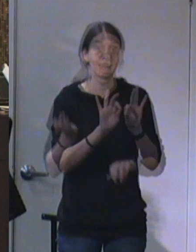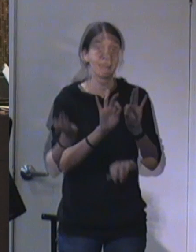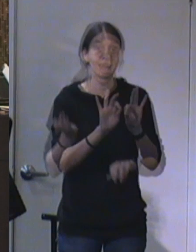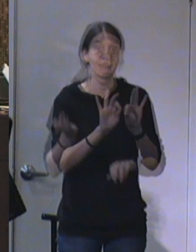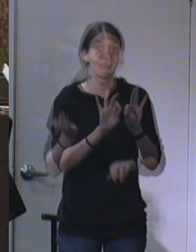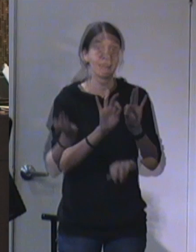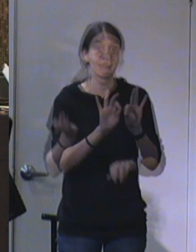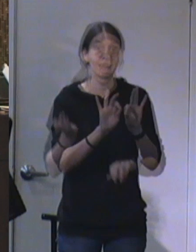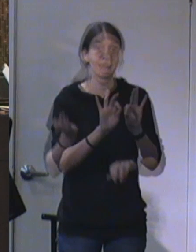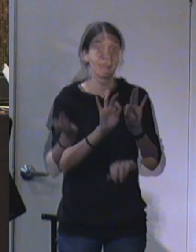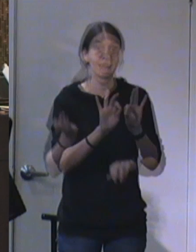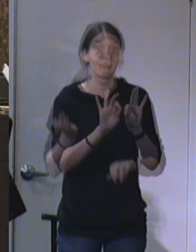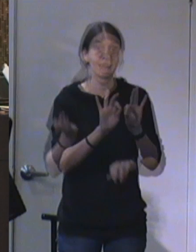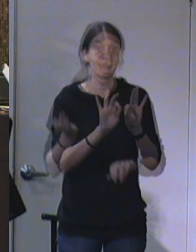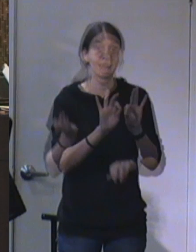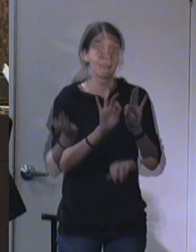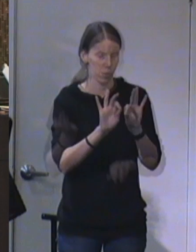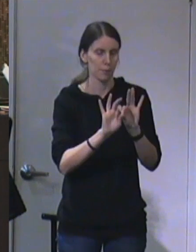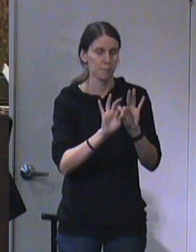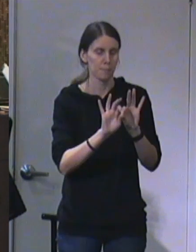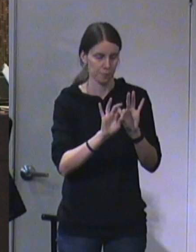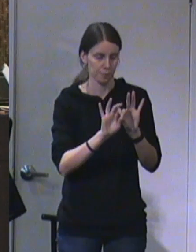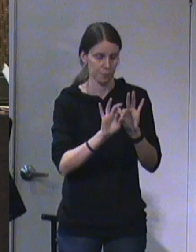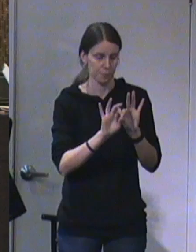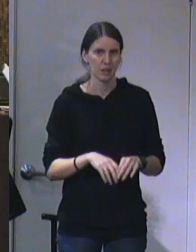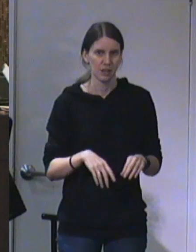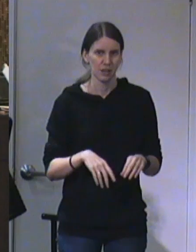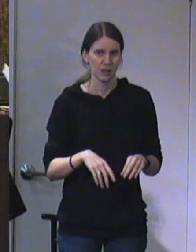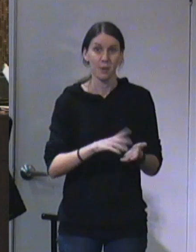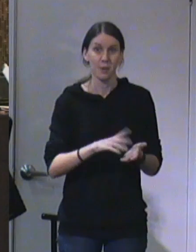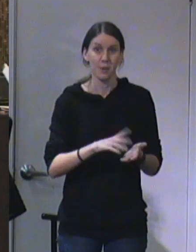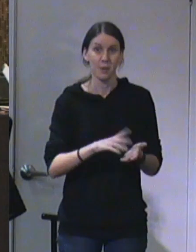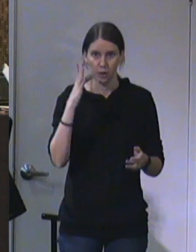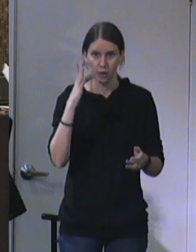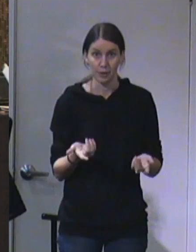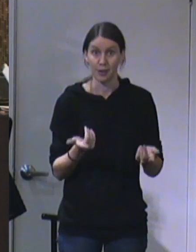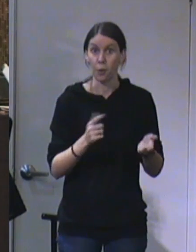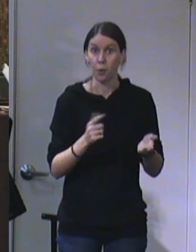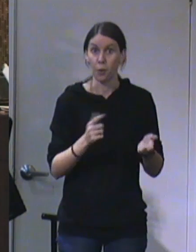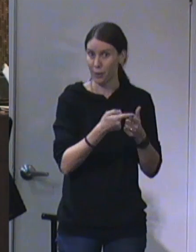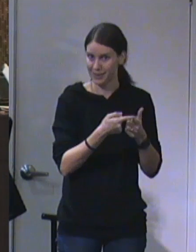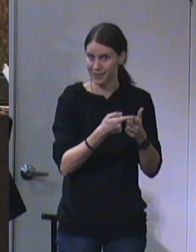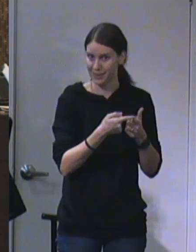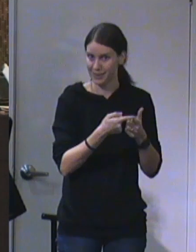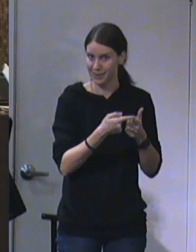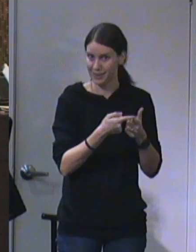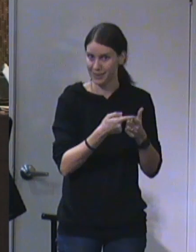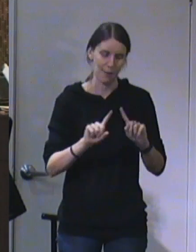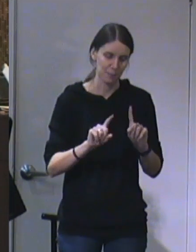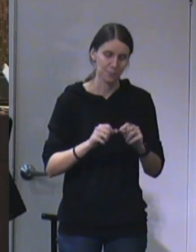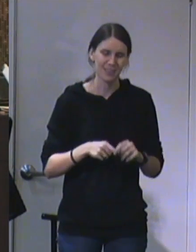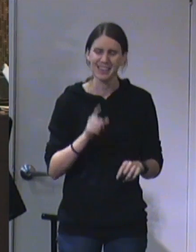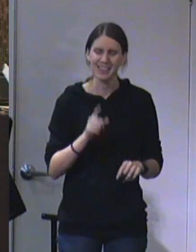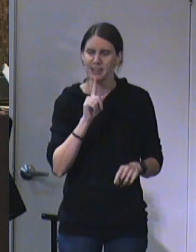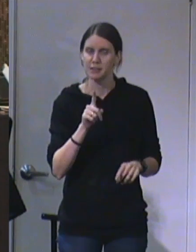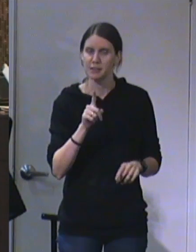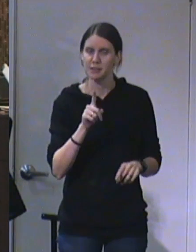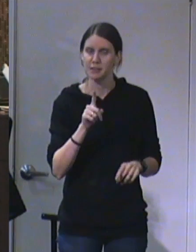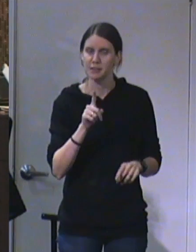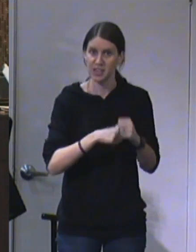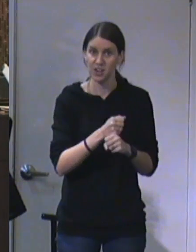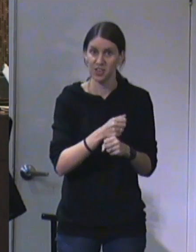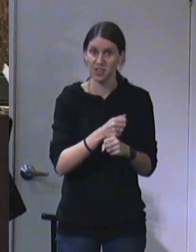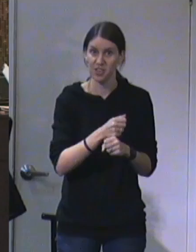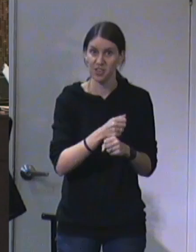and it's given to us, so we can find where Isaiah and all these things fit together in the past. It says, In the